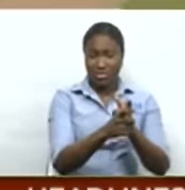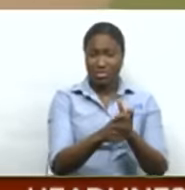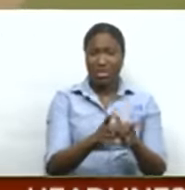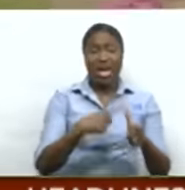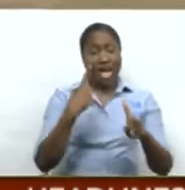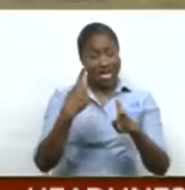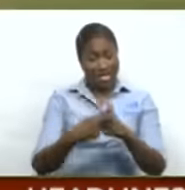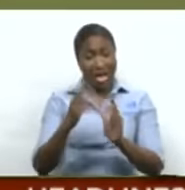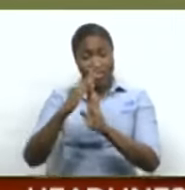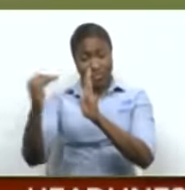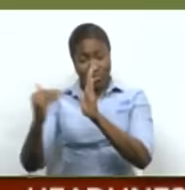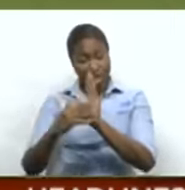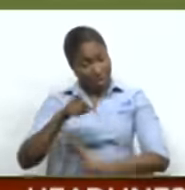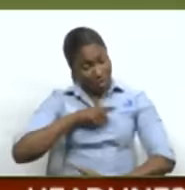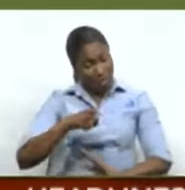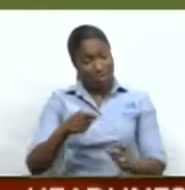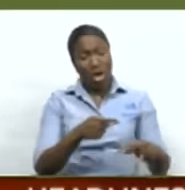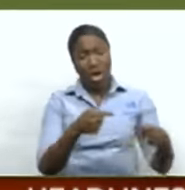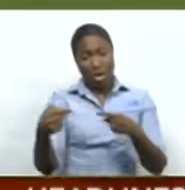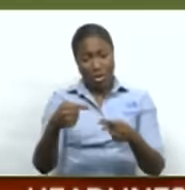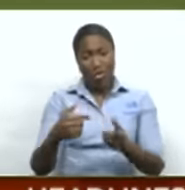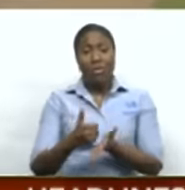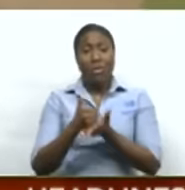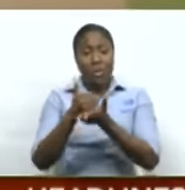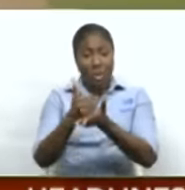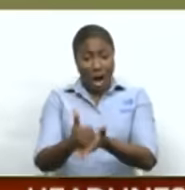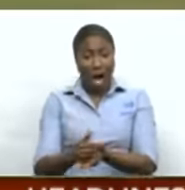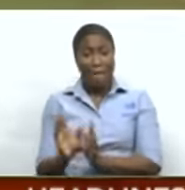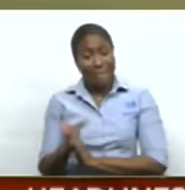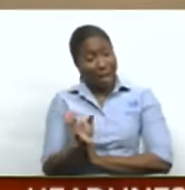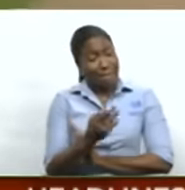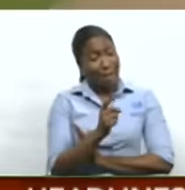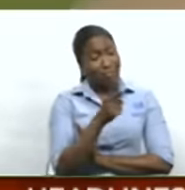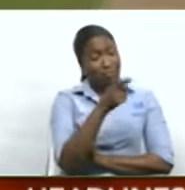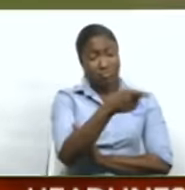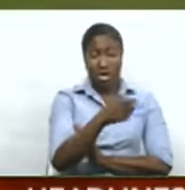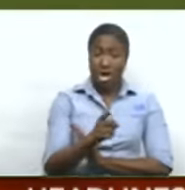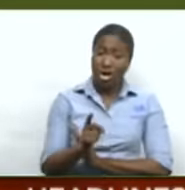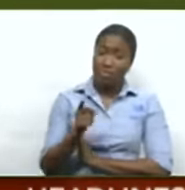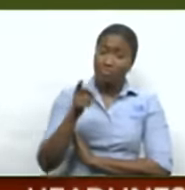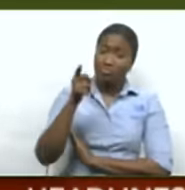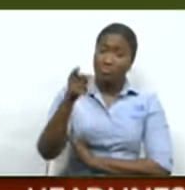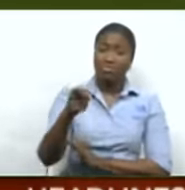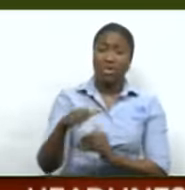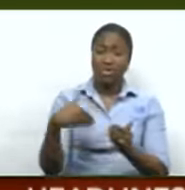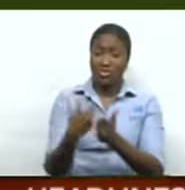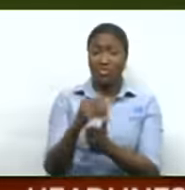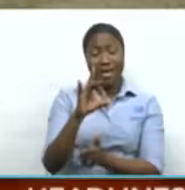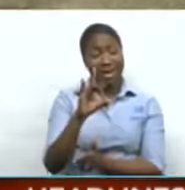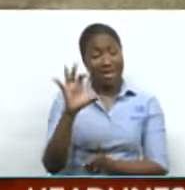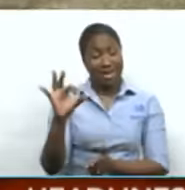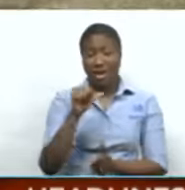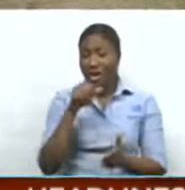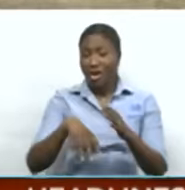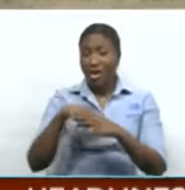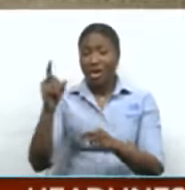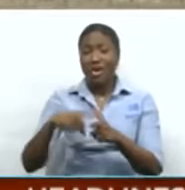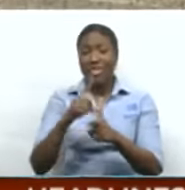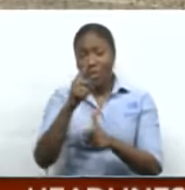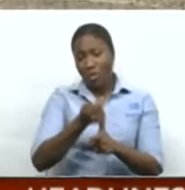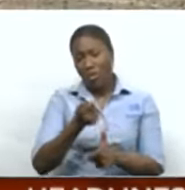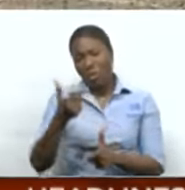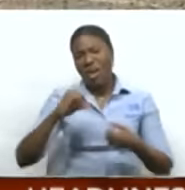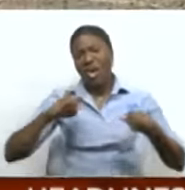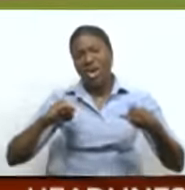Williamson and Daryl Mitchell combined to take the Kiwis within touching distance. Mitchell saw them to their target unbeaten on 89 after Williamson retired, hurt,